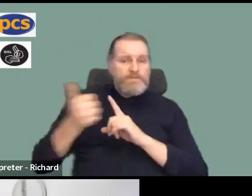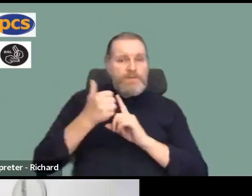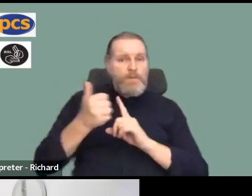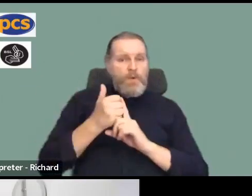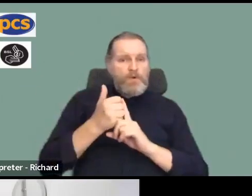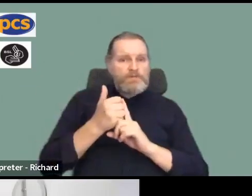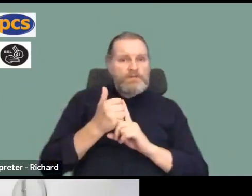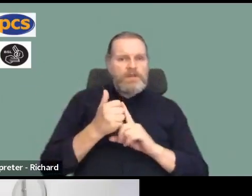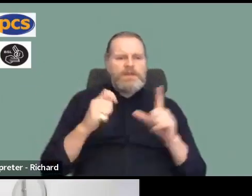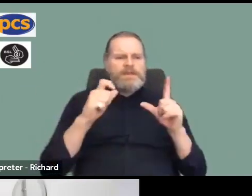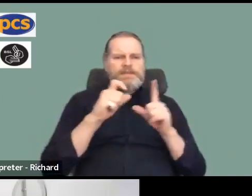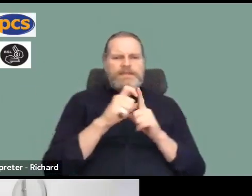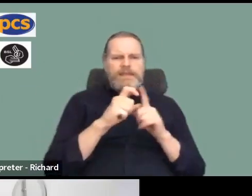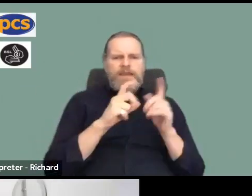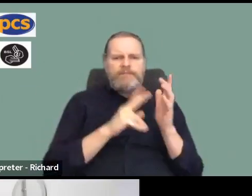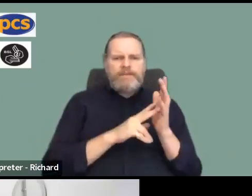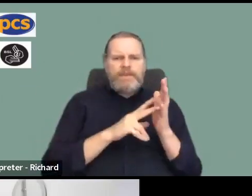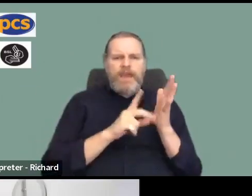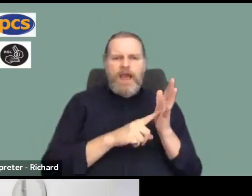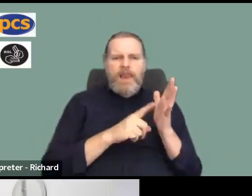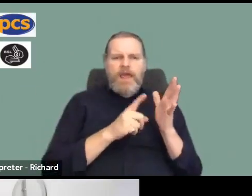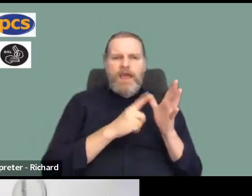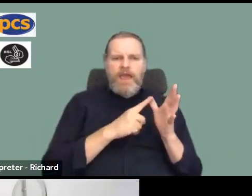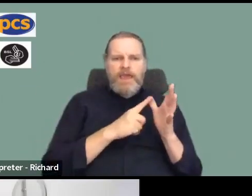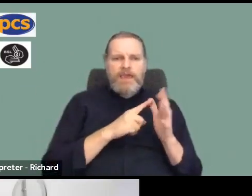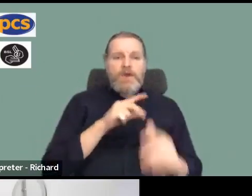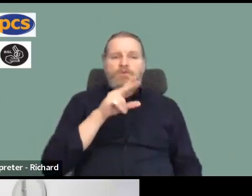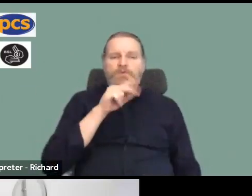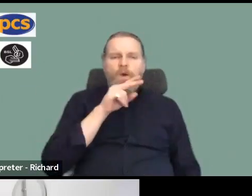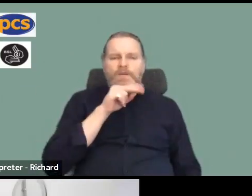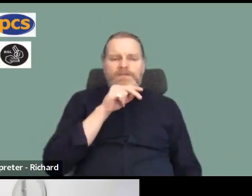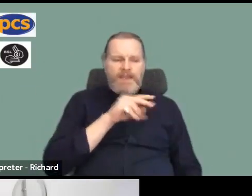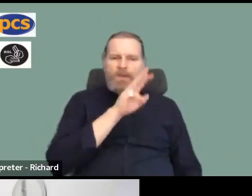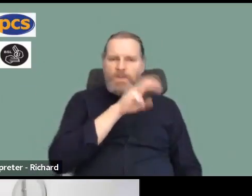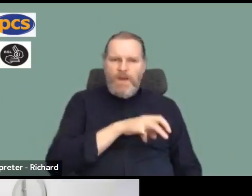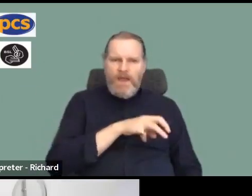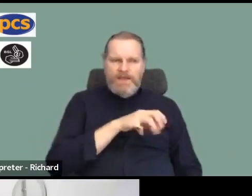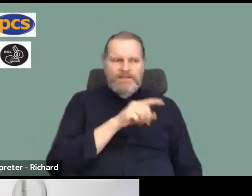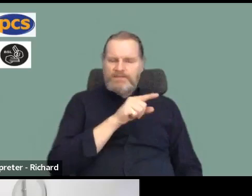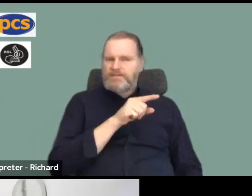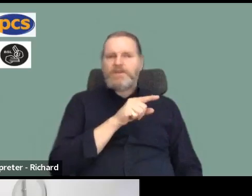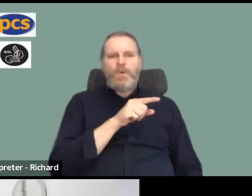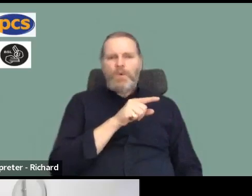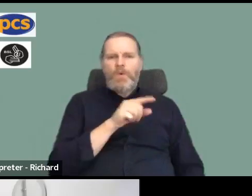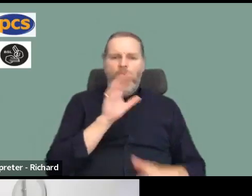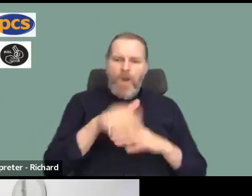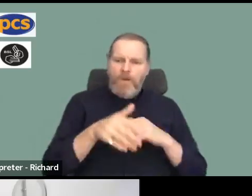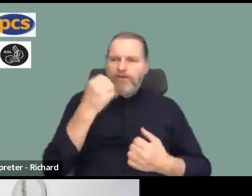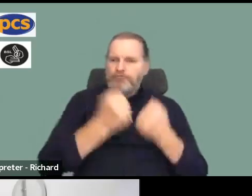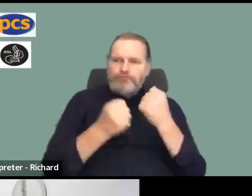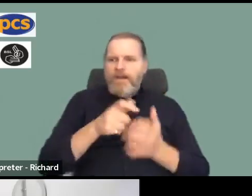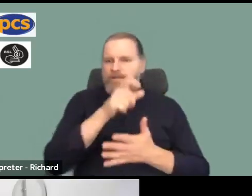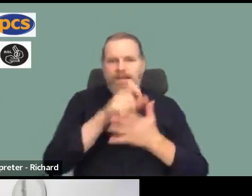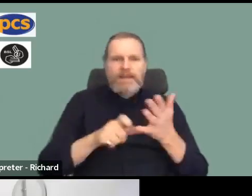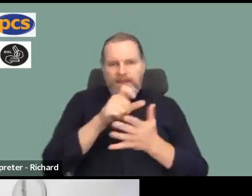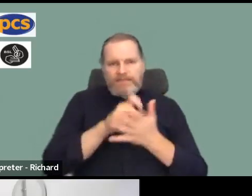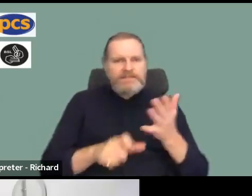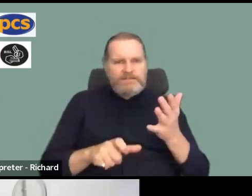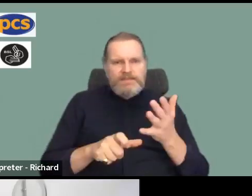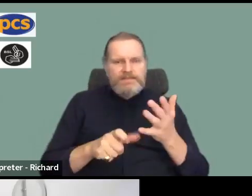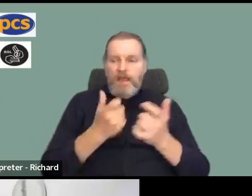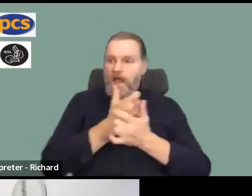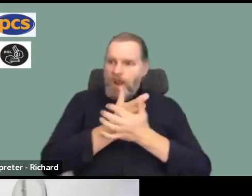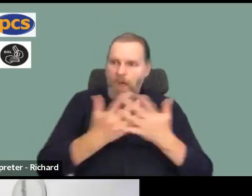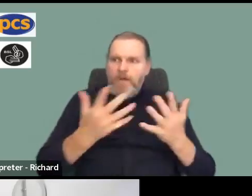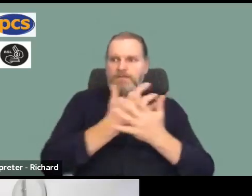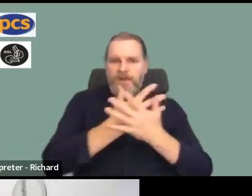on strike for months, where we knew it had an incredible effect in terms of driving licences. We've still got massive amount